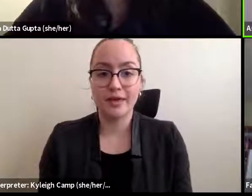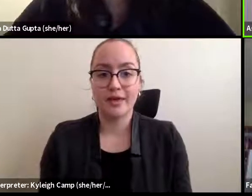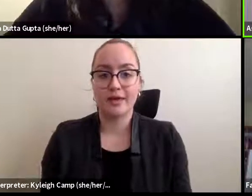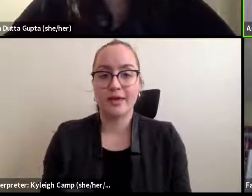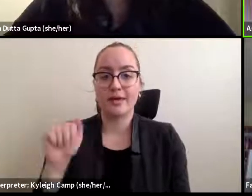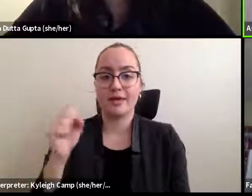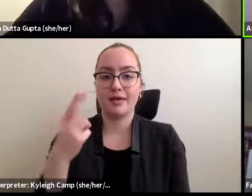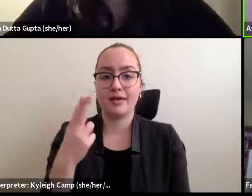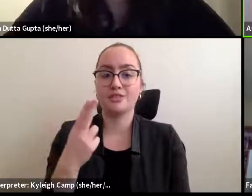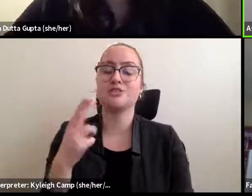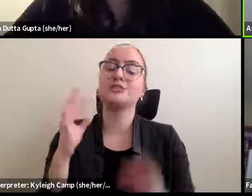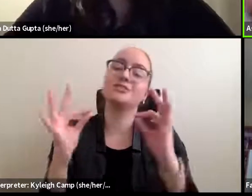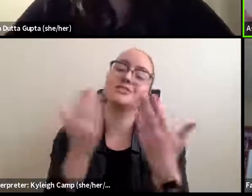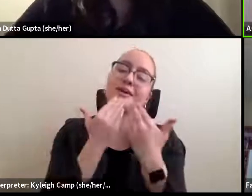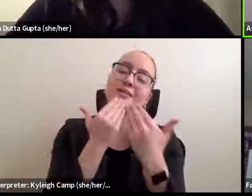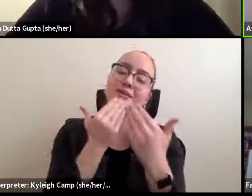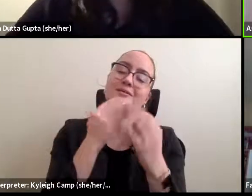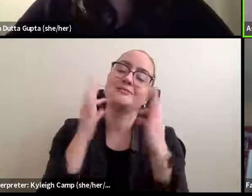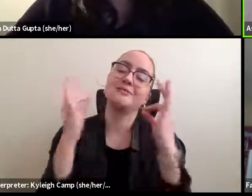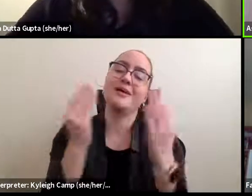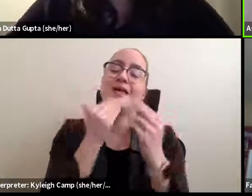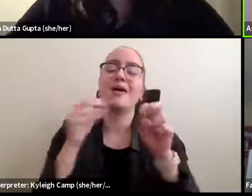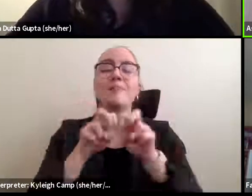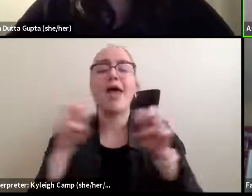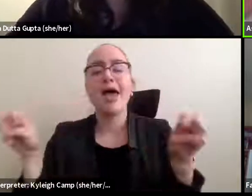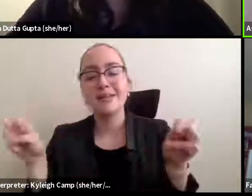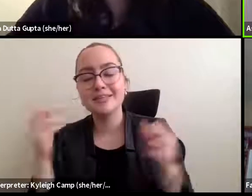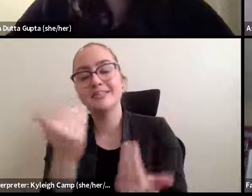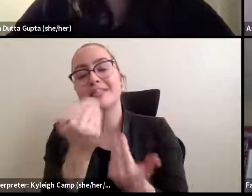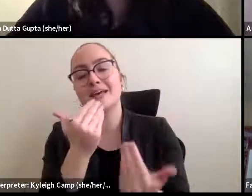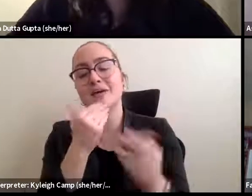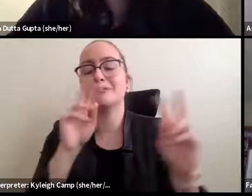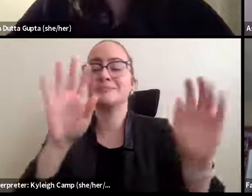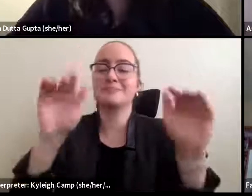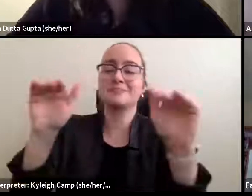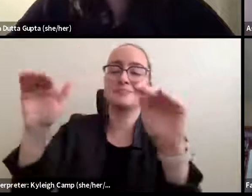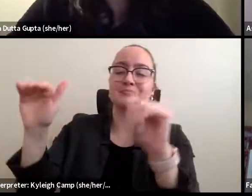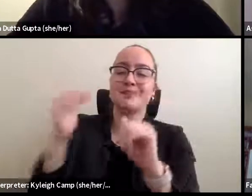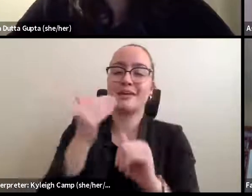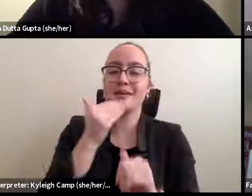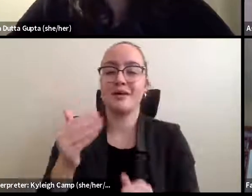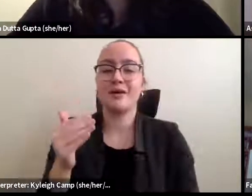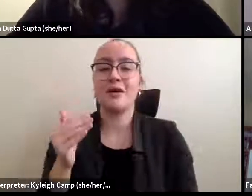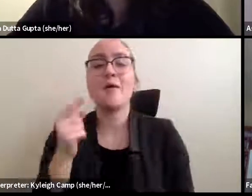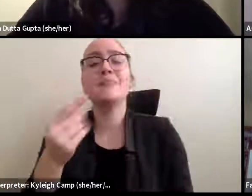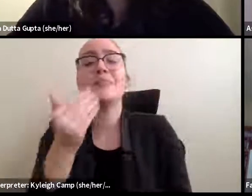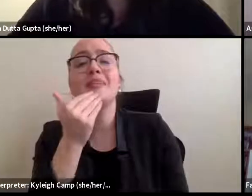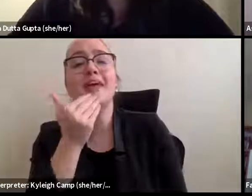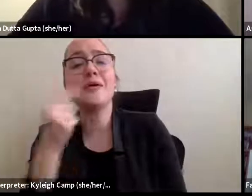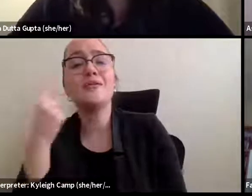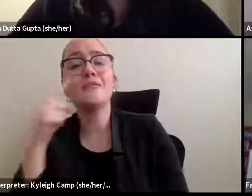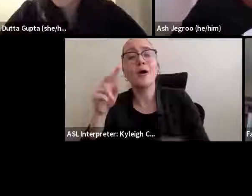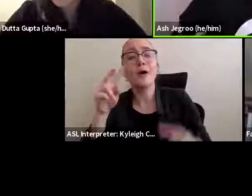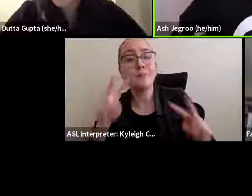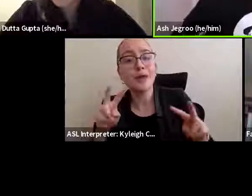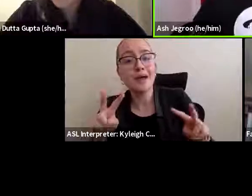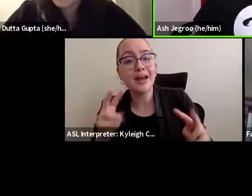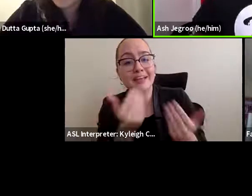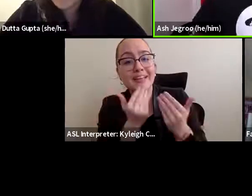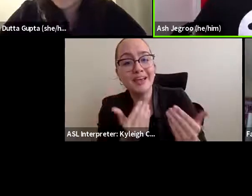Thank you for everybody. Thank you. Thank you for the panelists. Thank you for Jamila. Thank you, Ash for moderating. Thank you for facilitating.